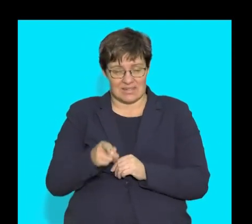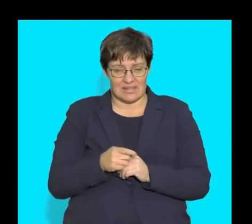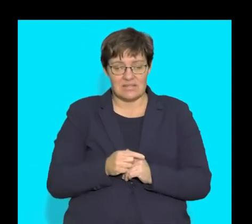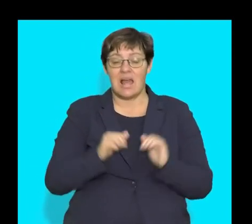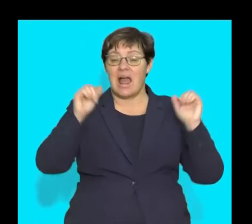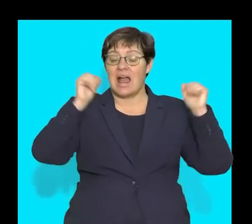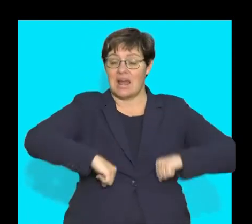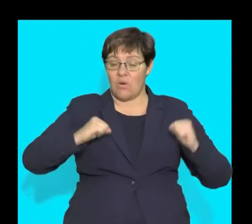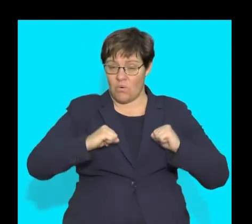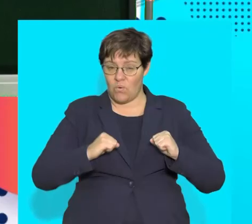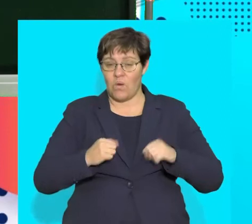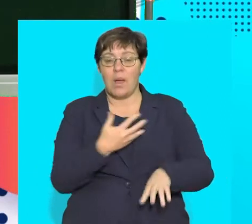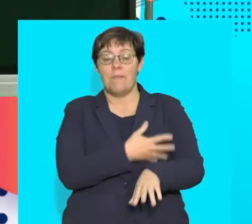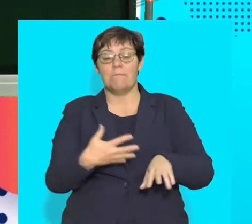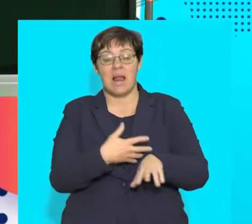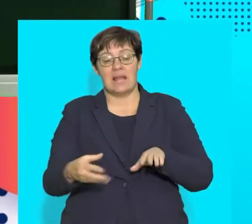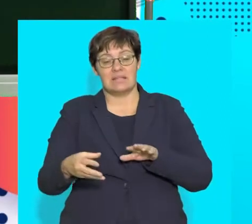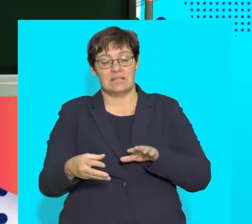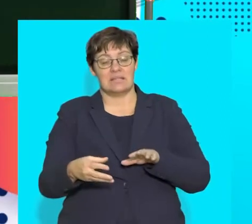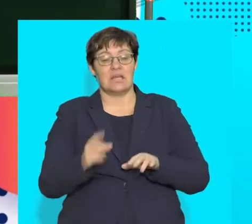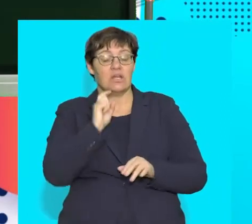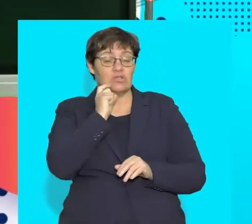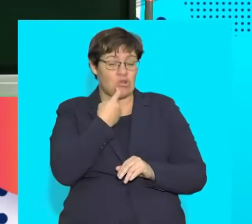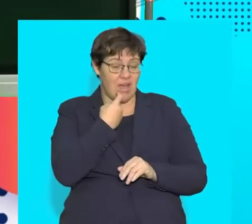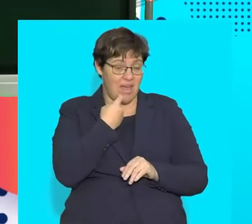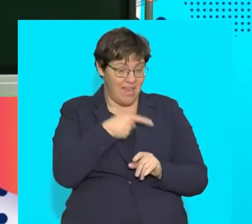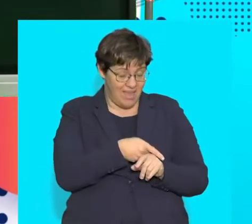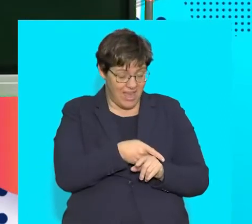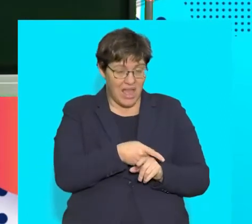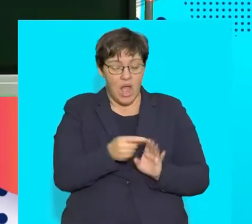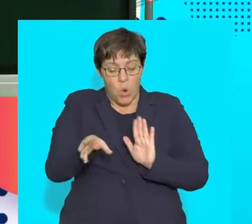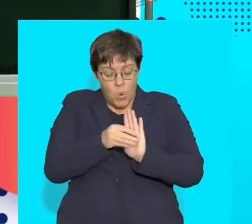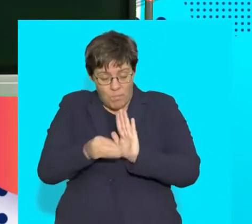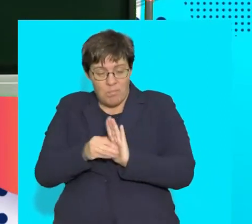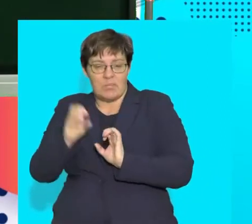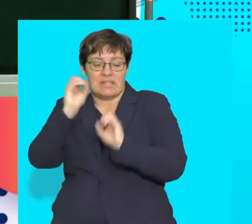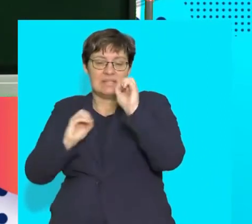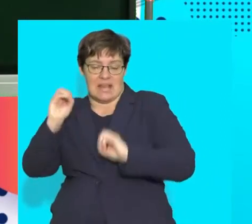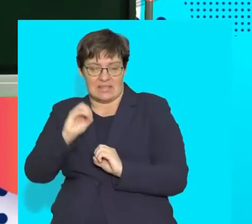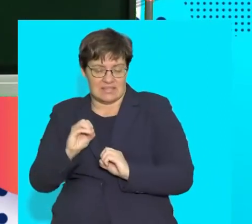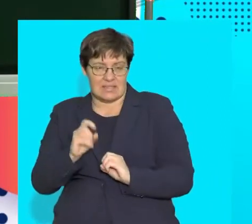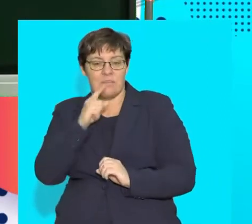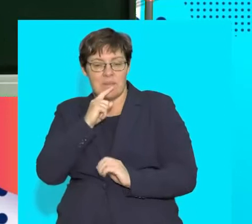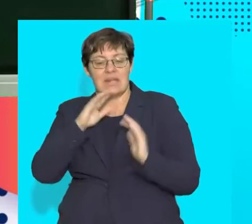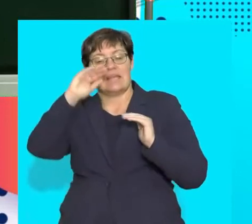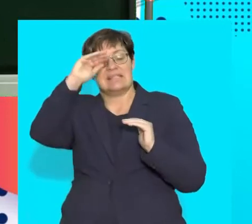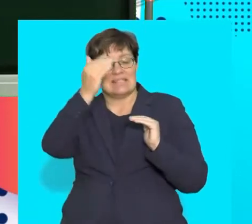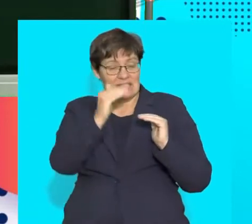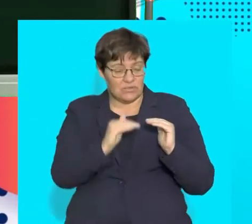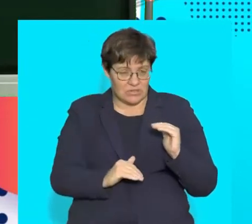insulin. It allows for the blood to be absorbed, for the glucose to be absorbed into the cells, therefore